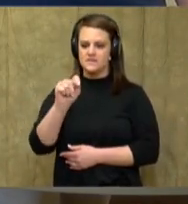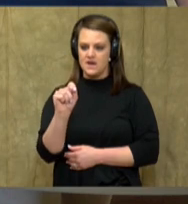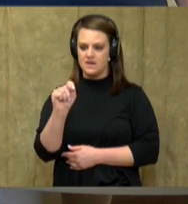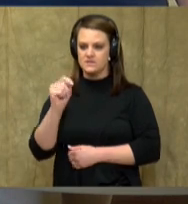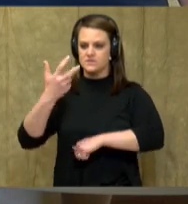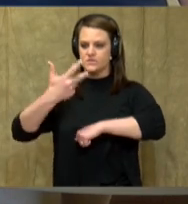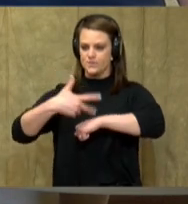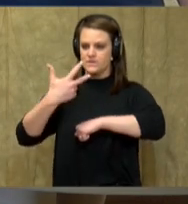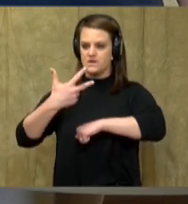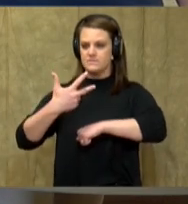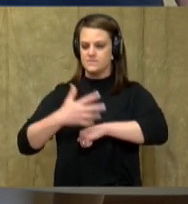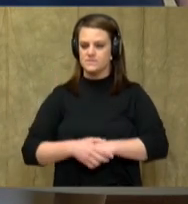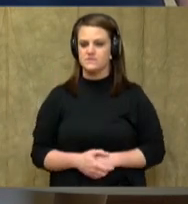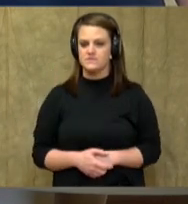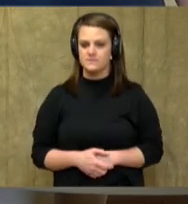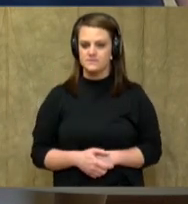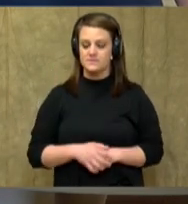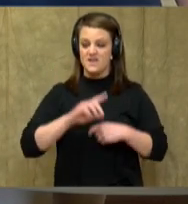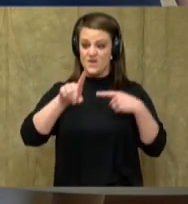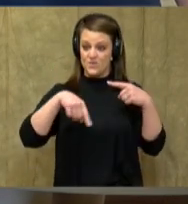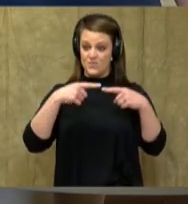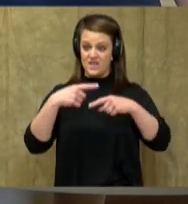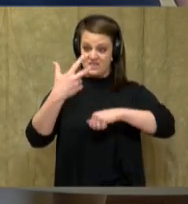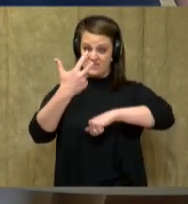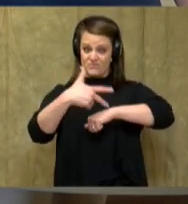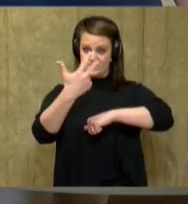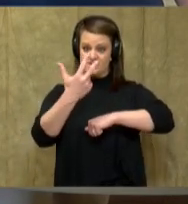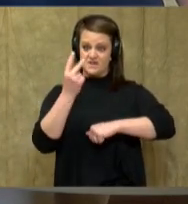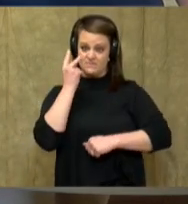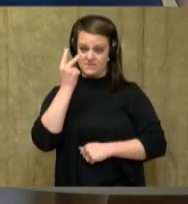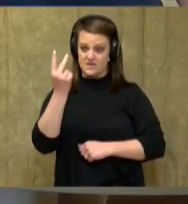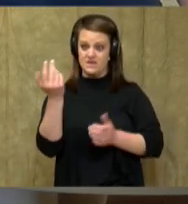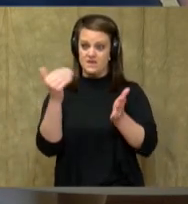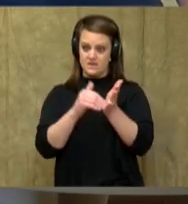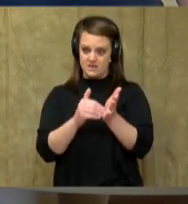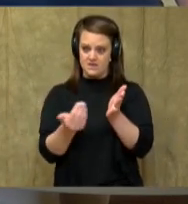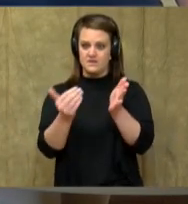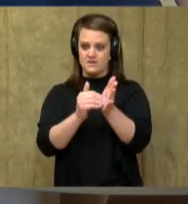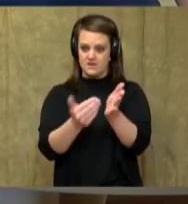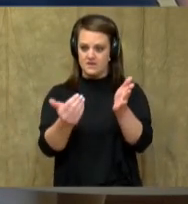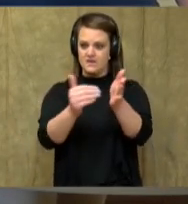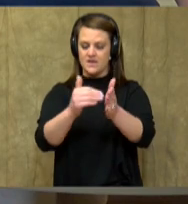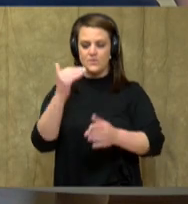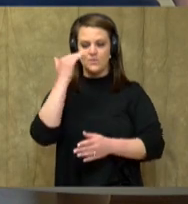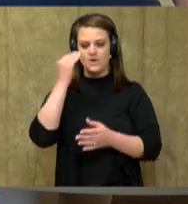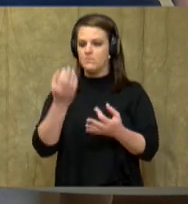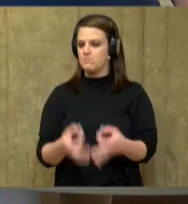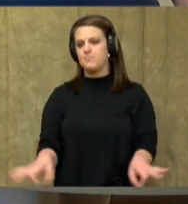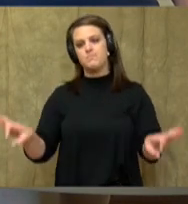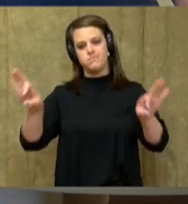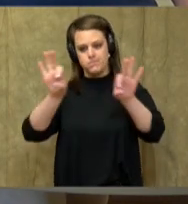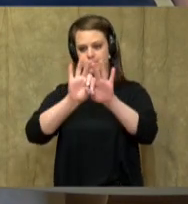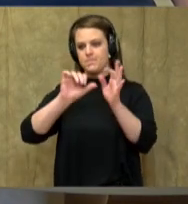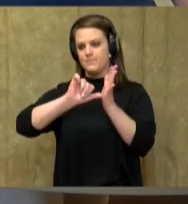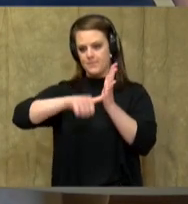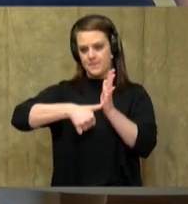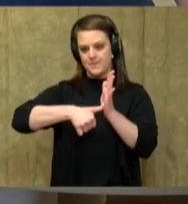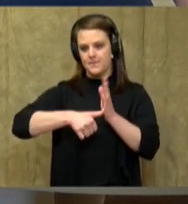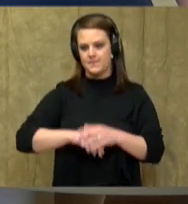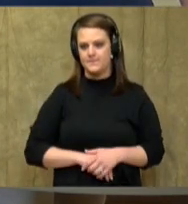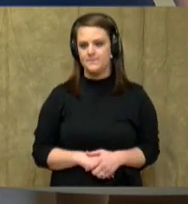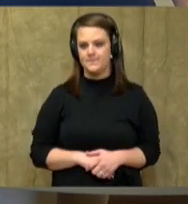times. And when you have a word three different times, we know that it's extremely important.